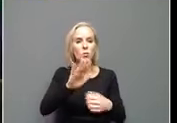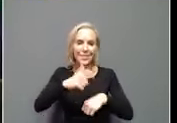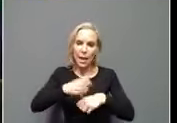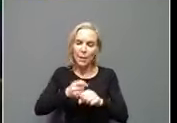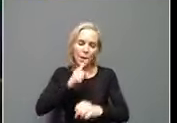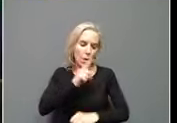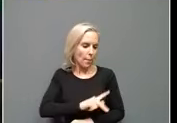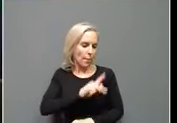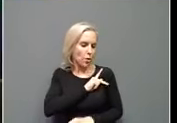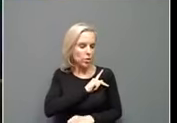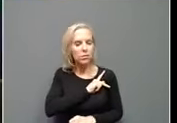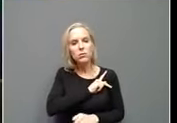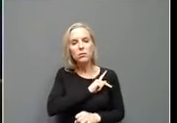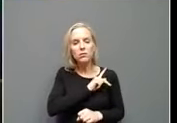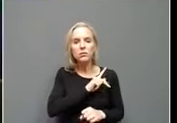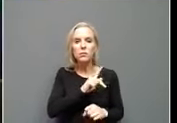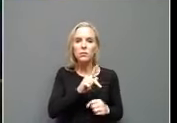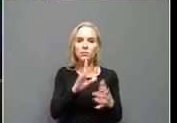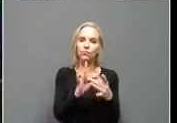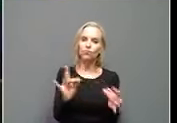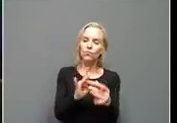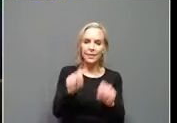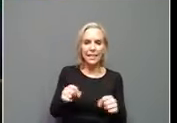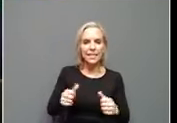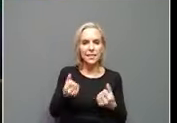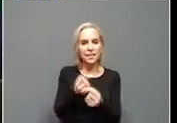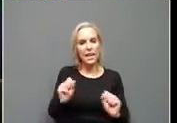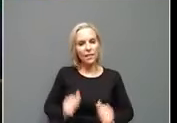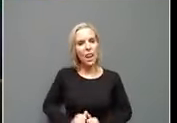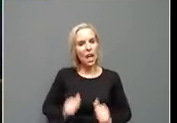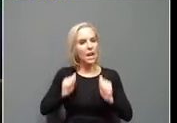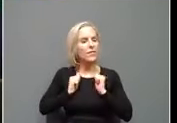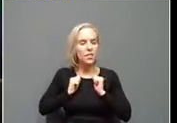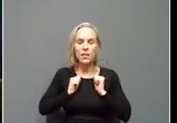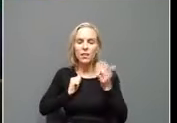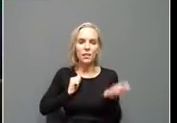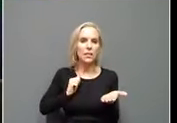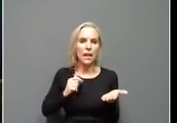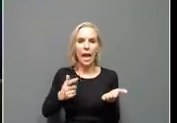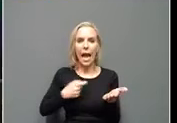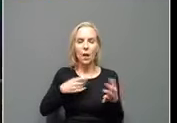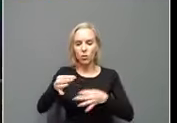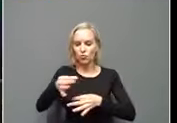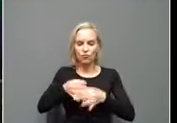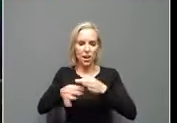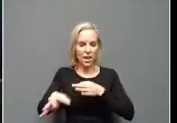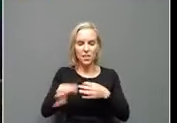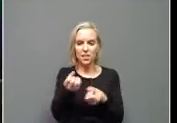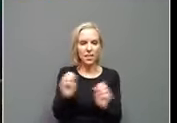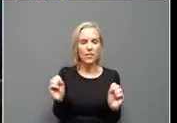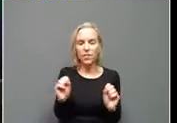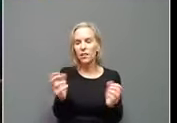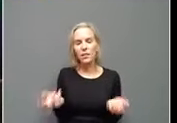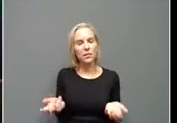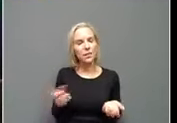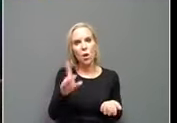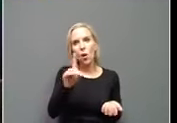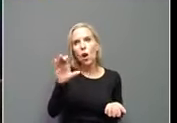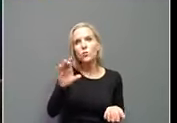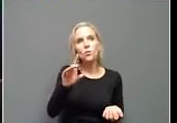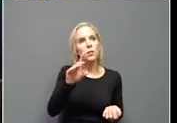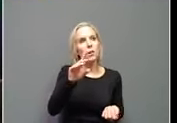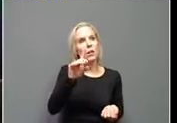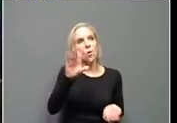appeals can save lives. I'd rather, I mean, I w I would trade saving, uh, you know, hundreds or thousands of